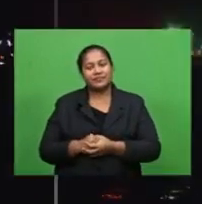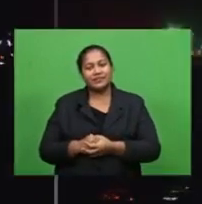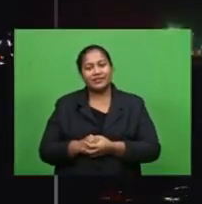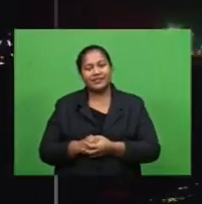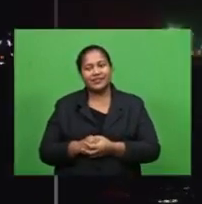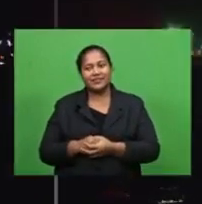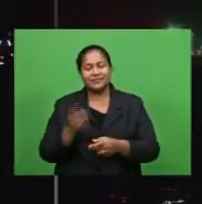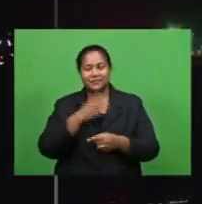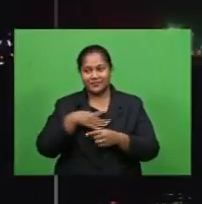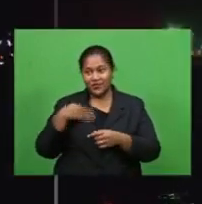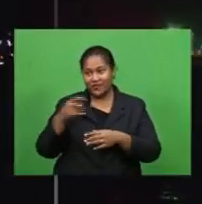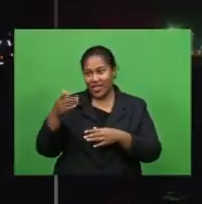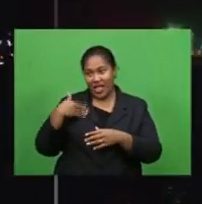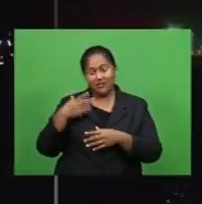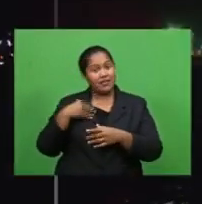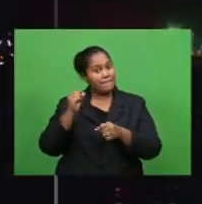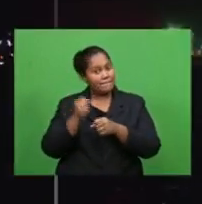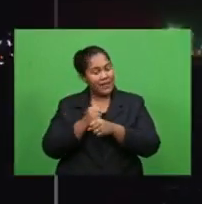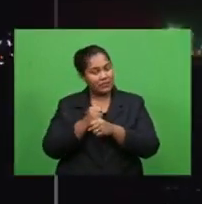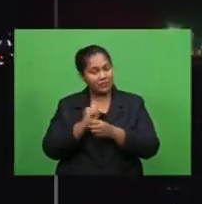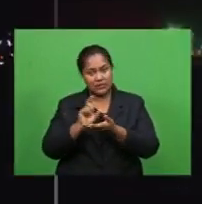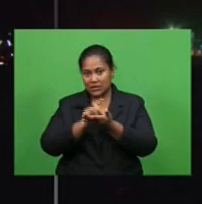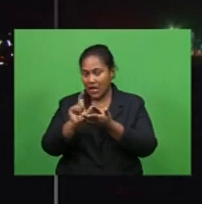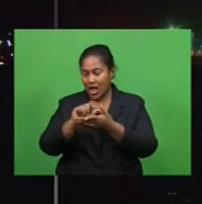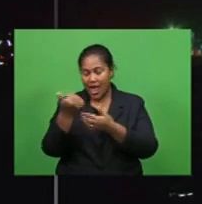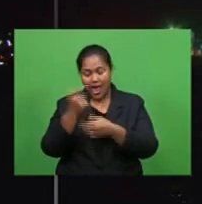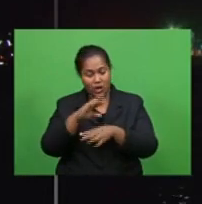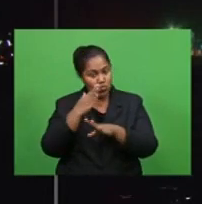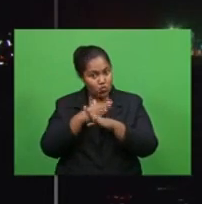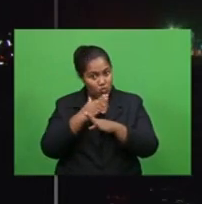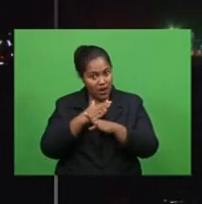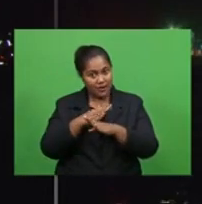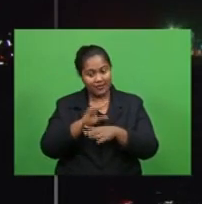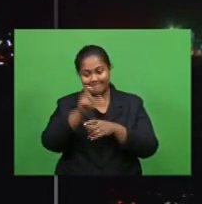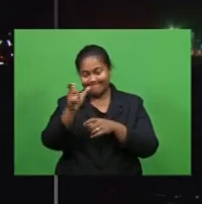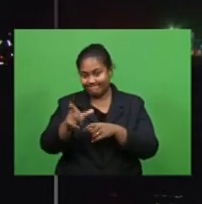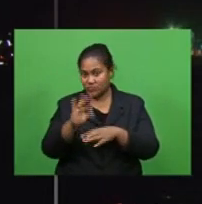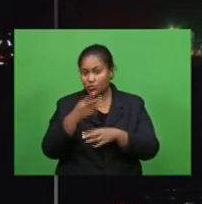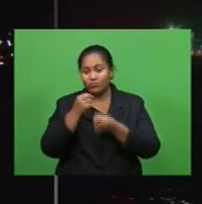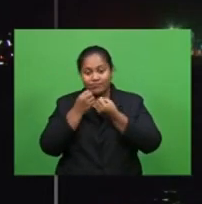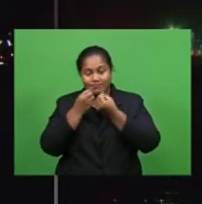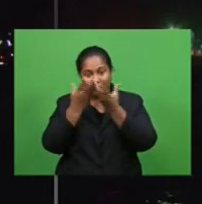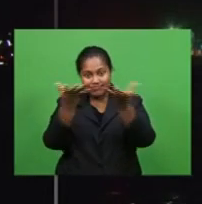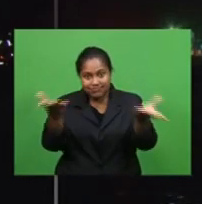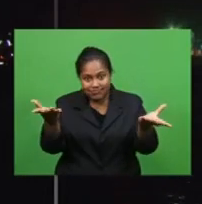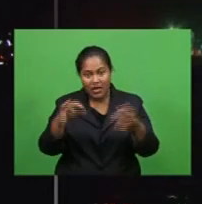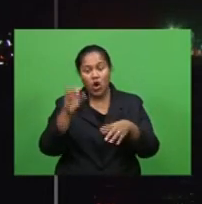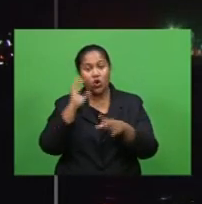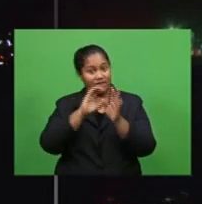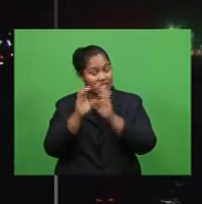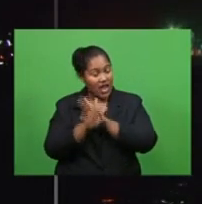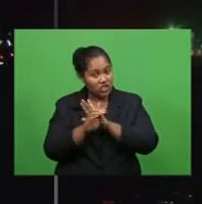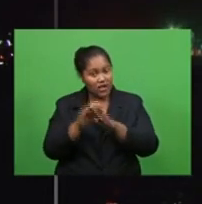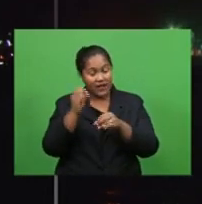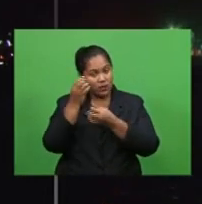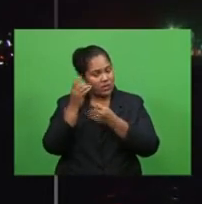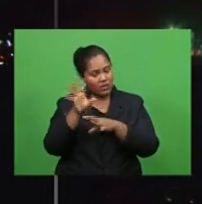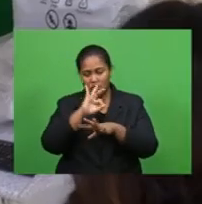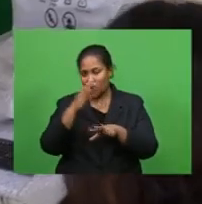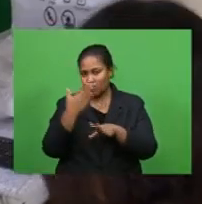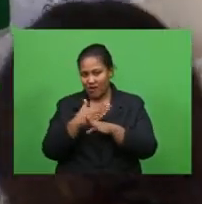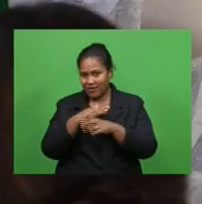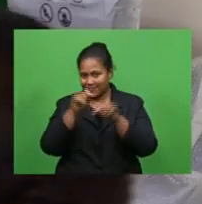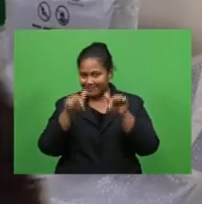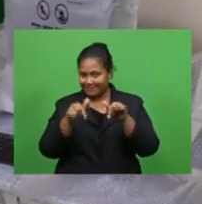The Minister for Health has made it clear that any official who leaks confidential information has no place in the service. The